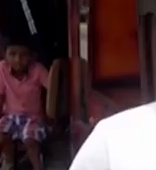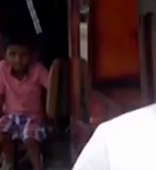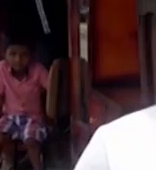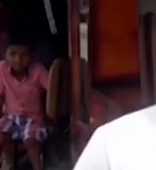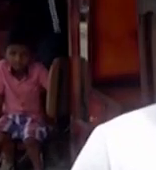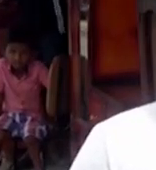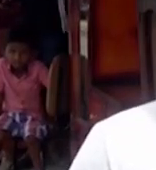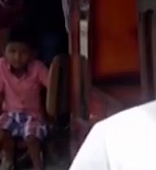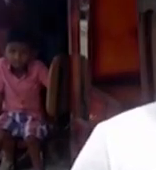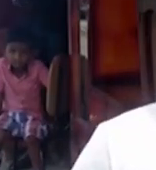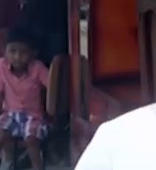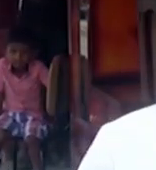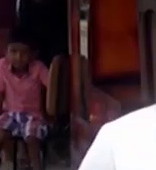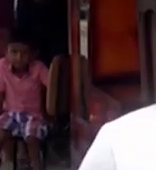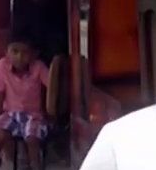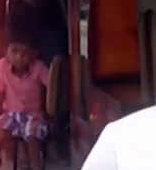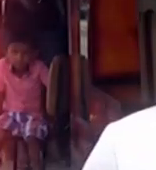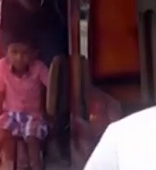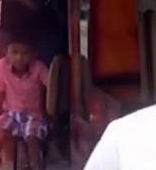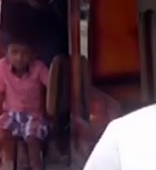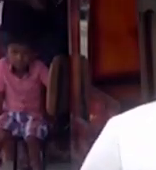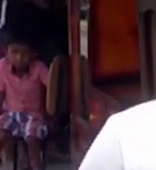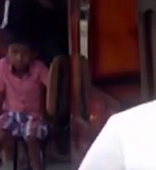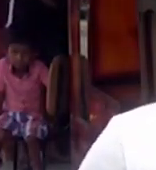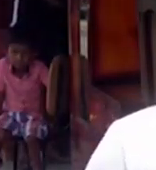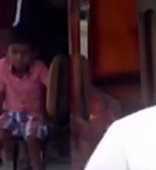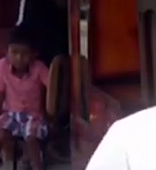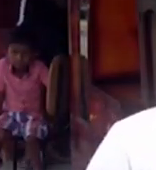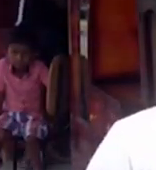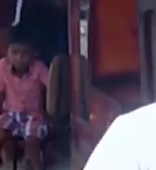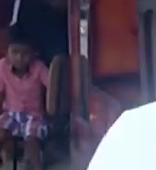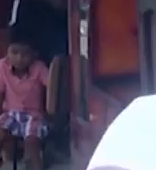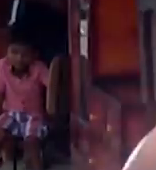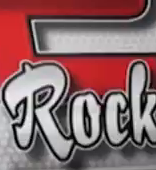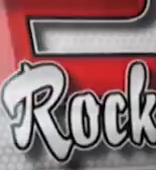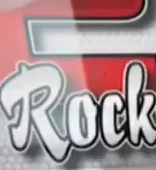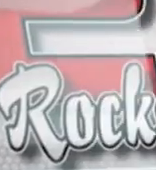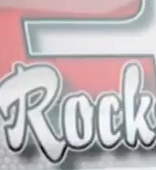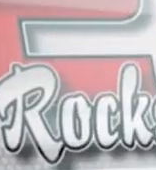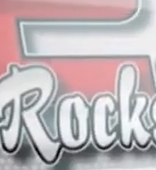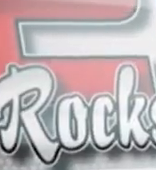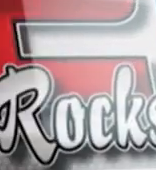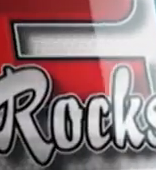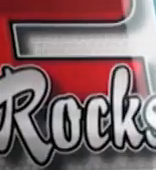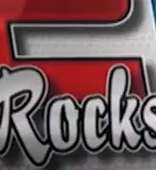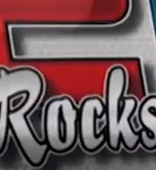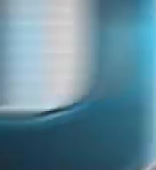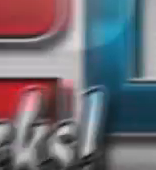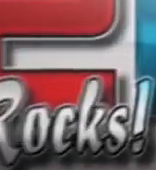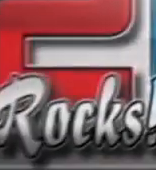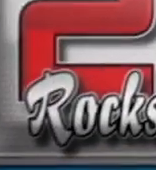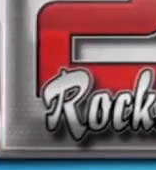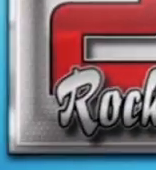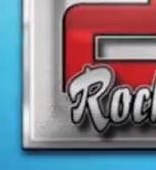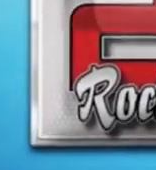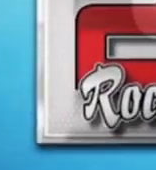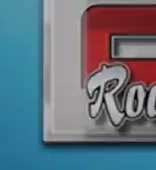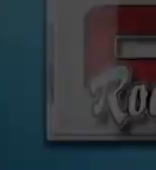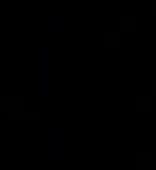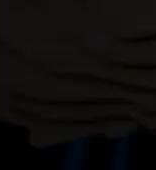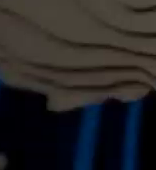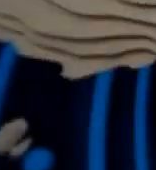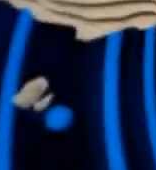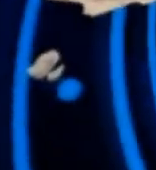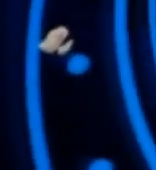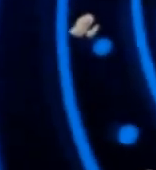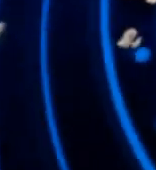We love you here. We love Today FM. Today FM rocks. Today's hit music on Today FM.